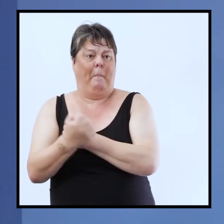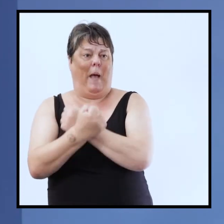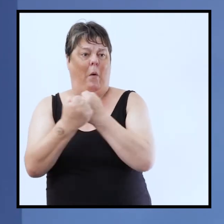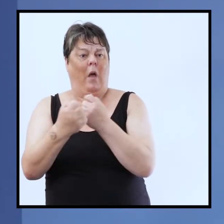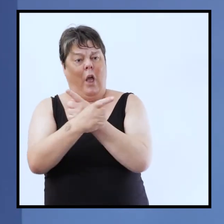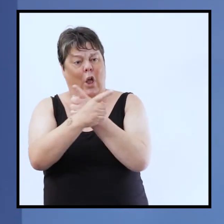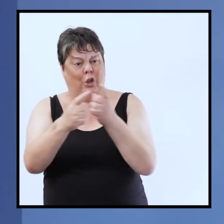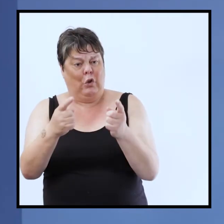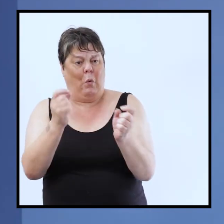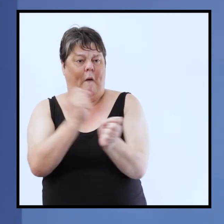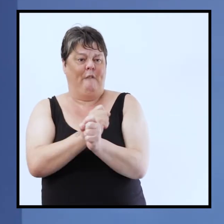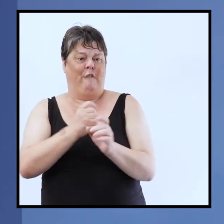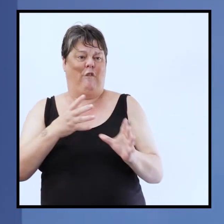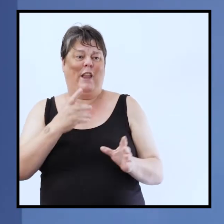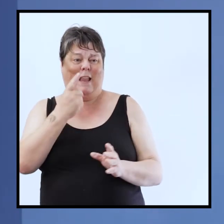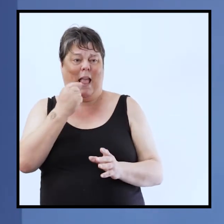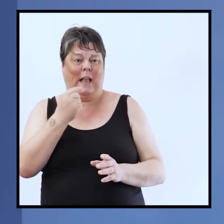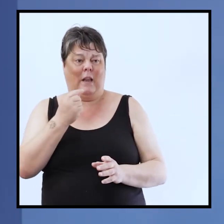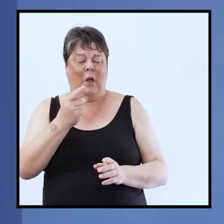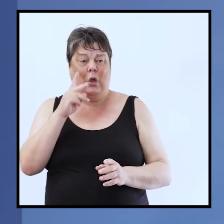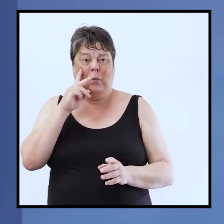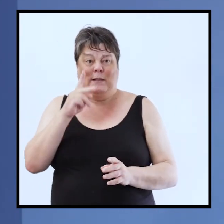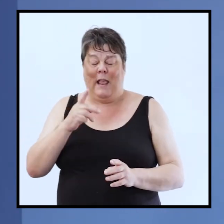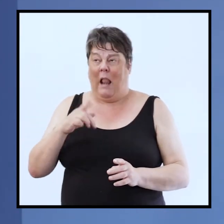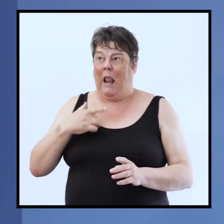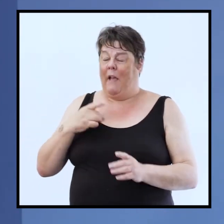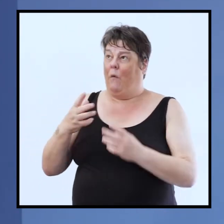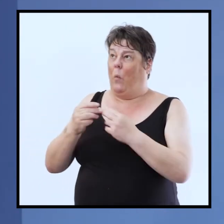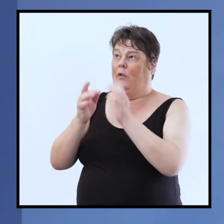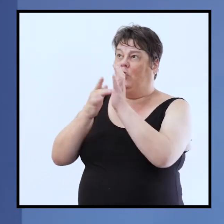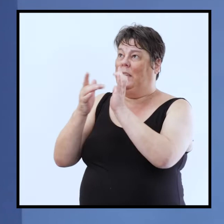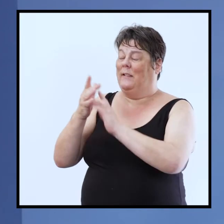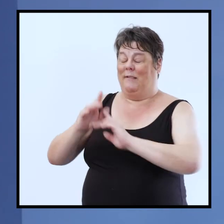you free just see what life could be like with jesus